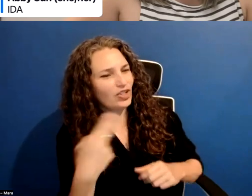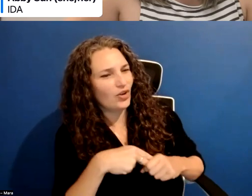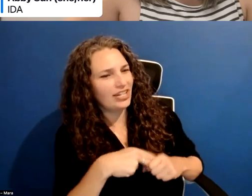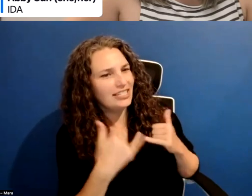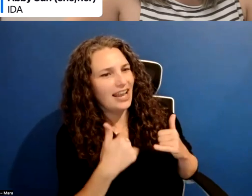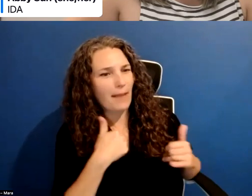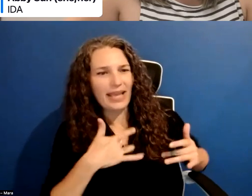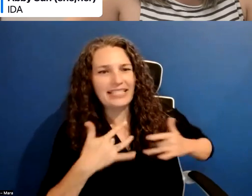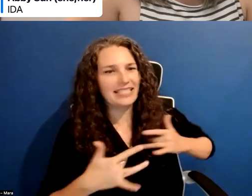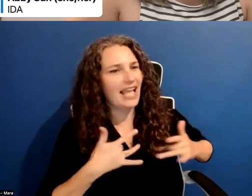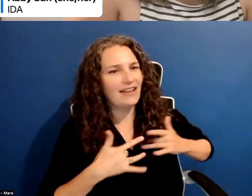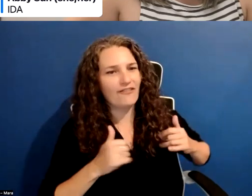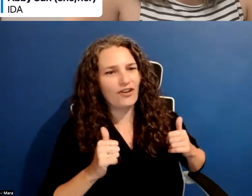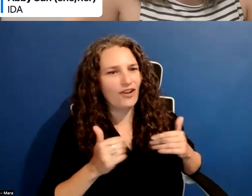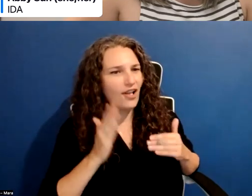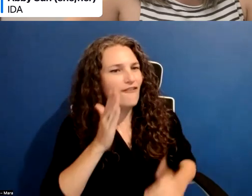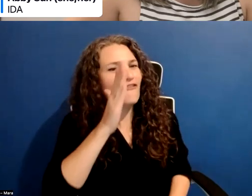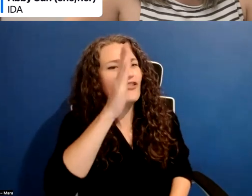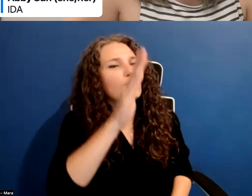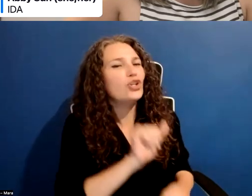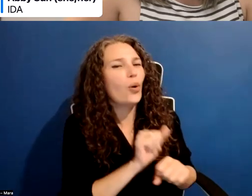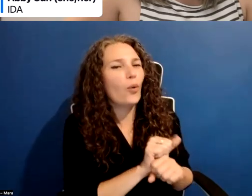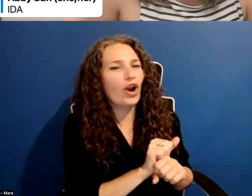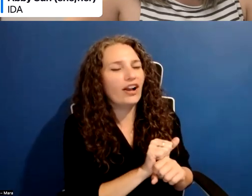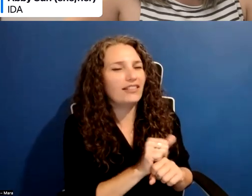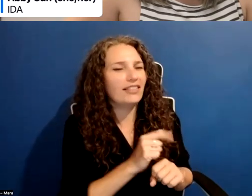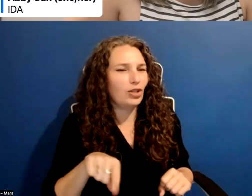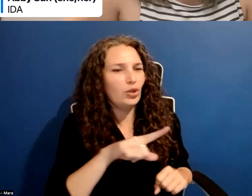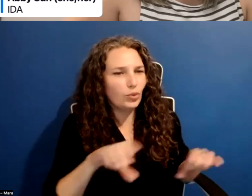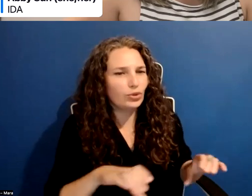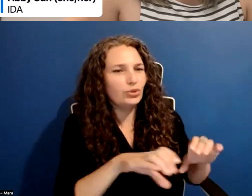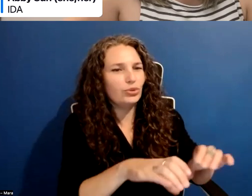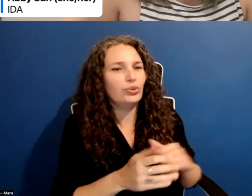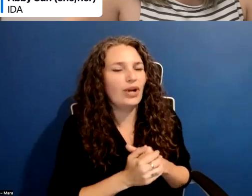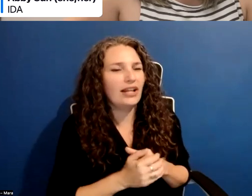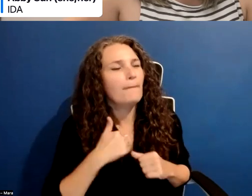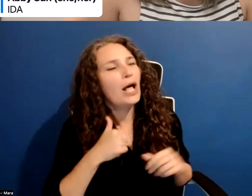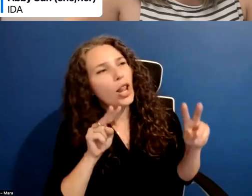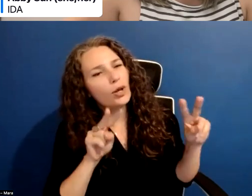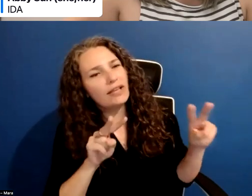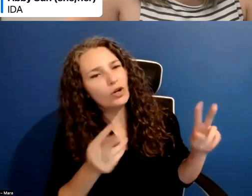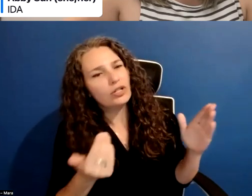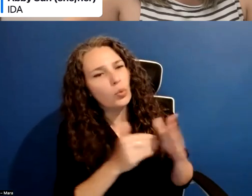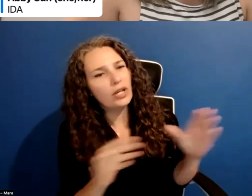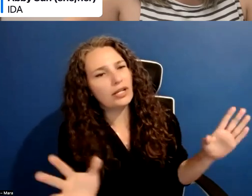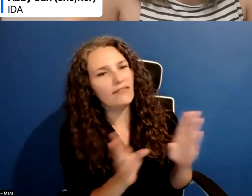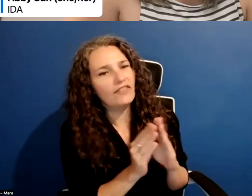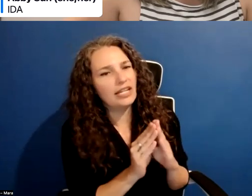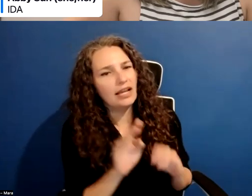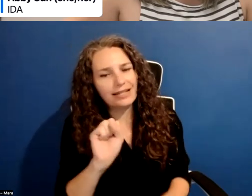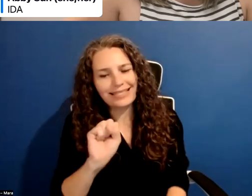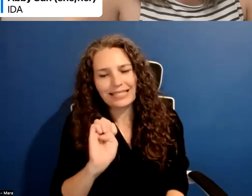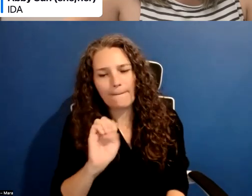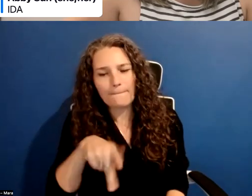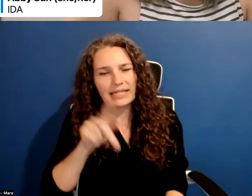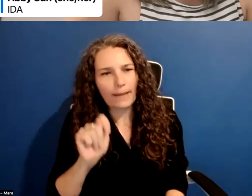for whatever work you're going to make. Um, and that's, um, and also looking forward to like reconvening on September 20th, um,